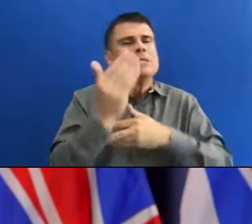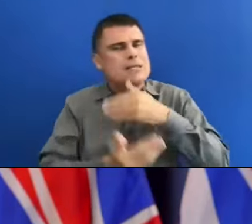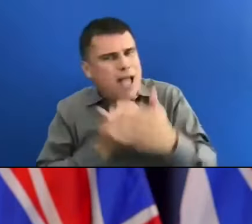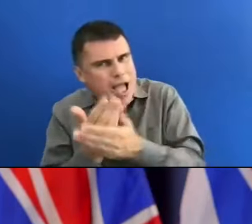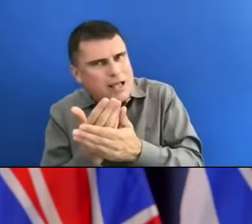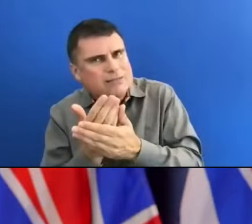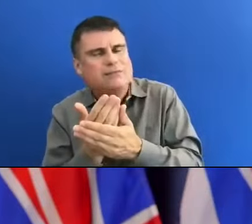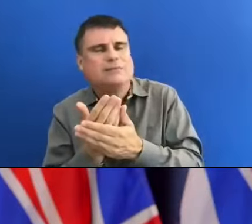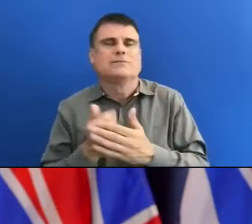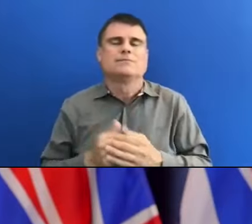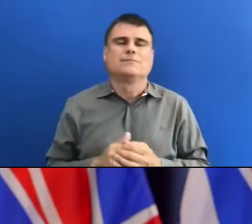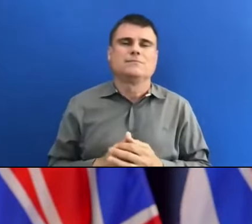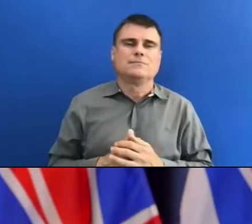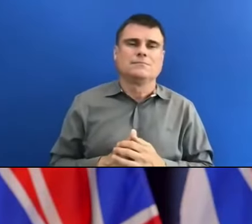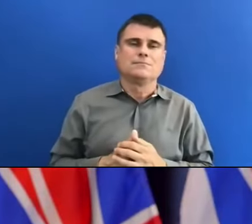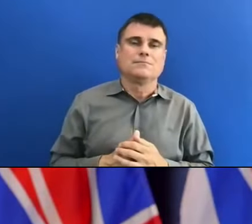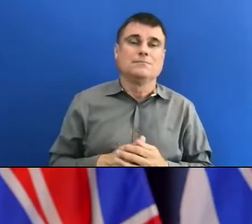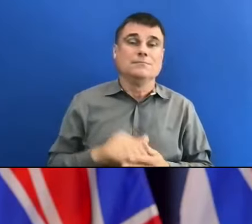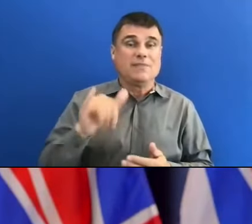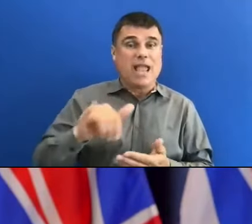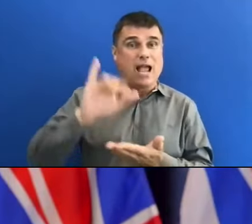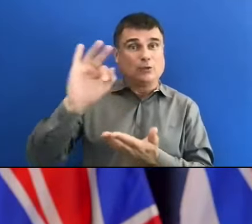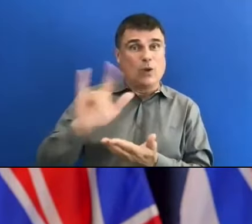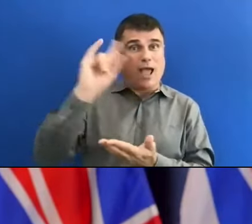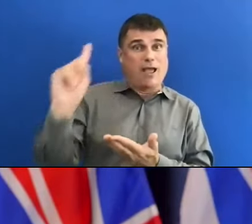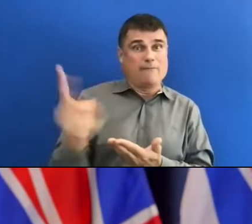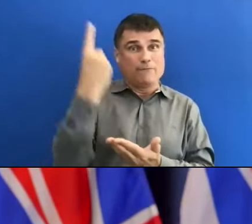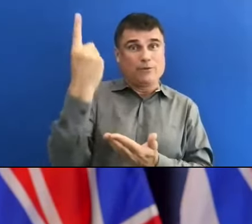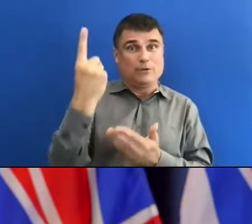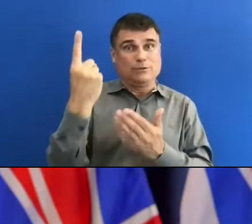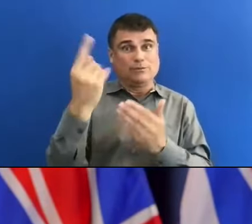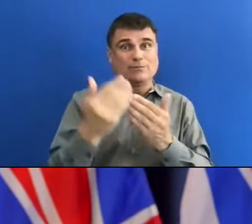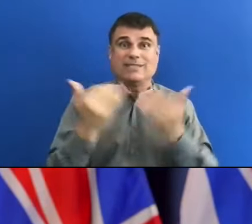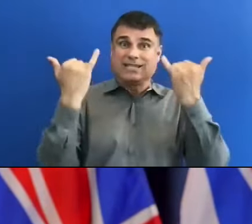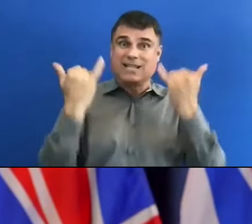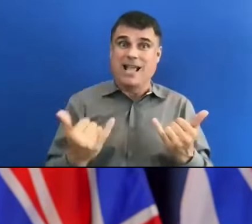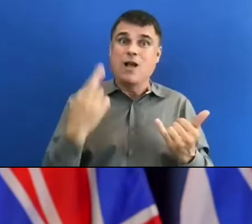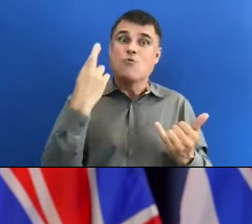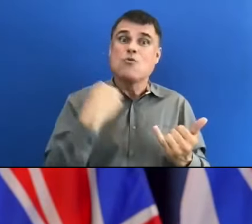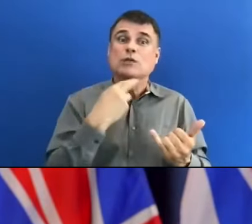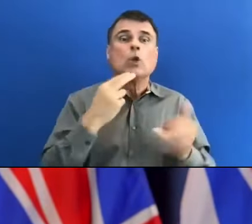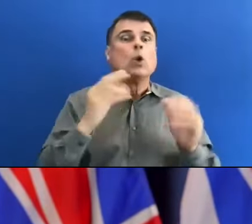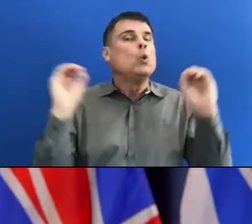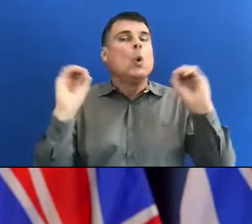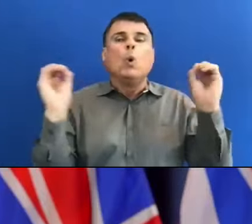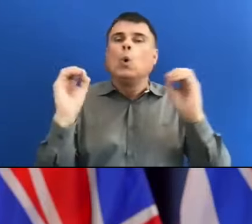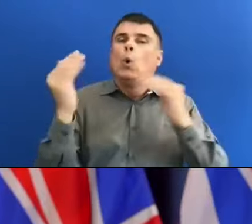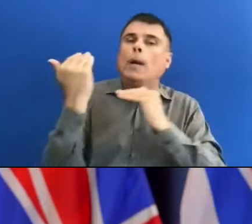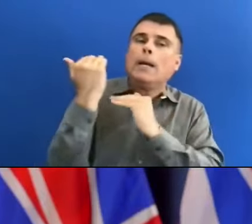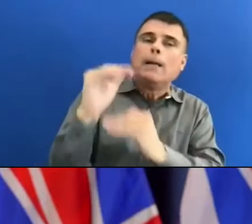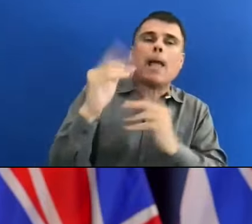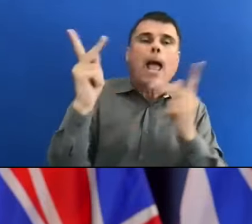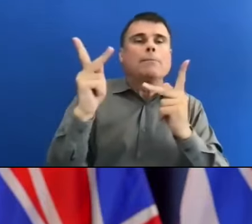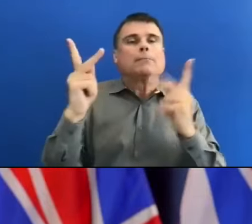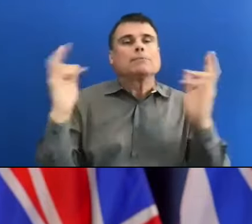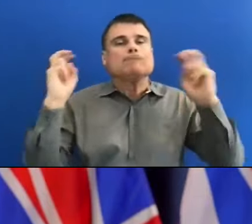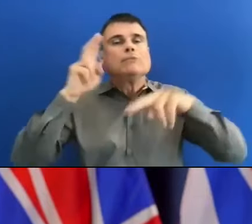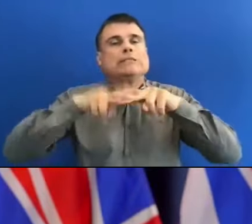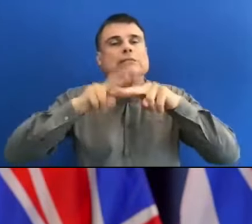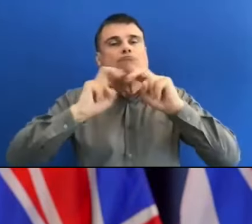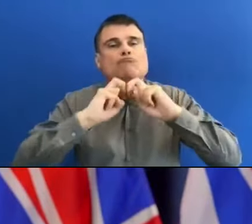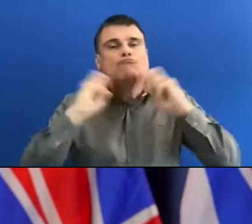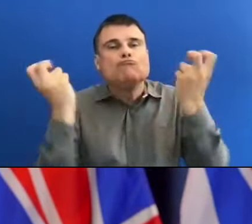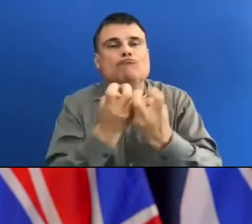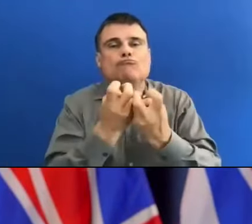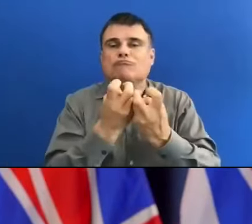lifting on July 1, restaurants can remove group limits for indoor and outdoor dining. This means you can be with more family and